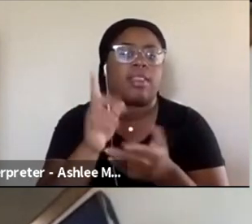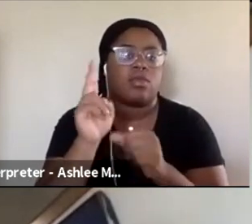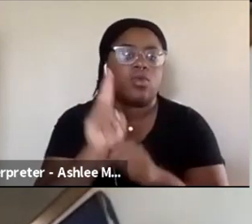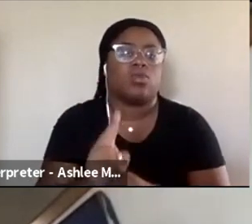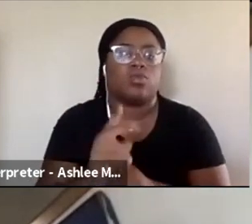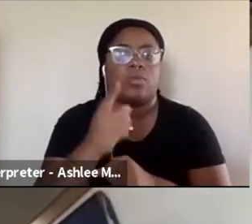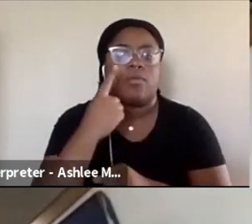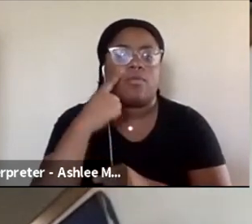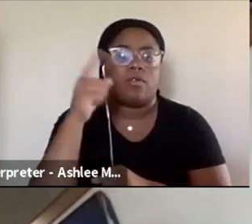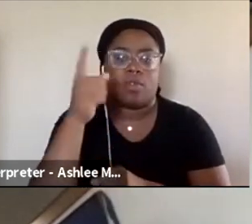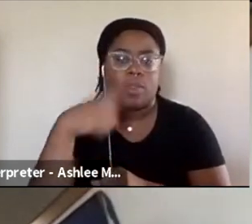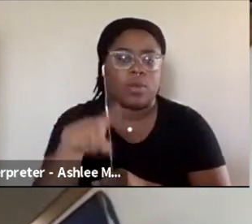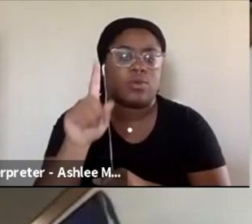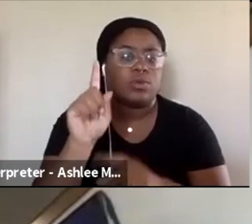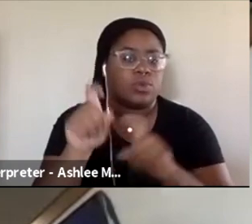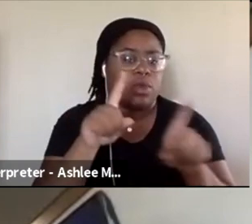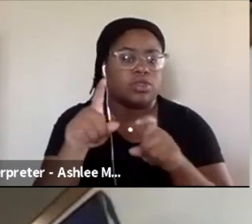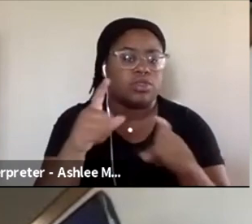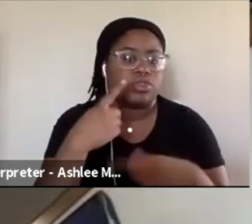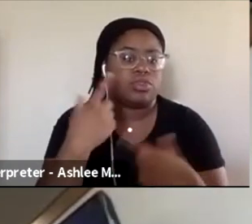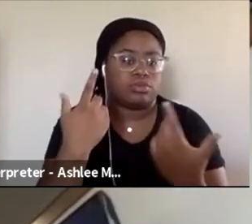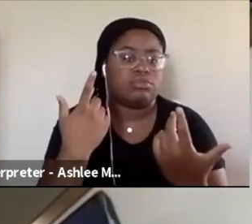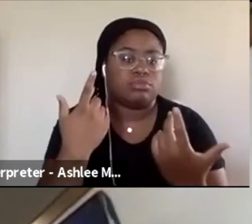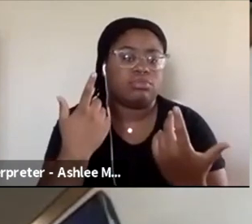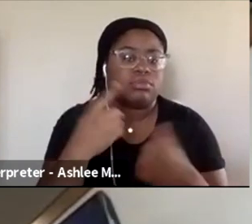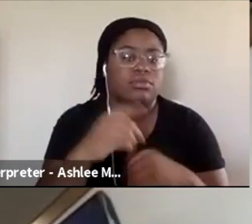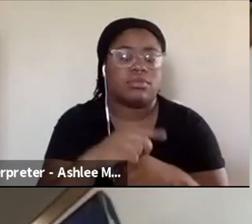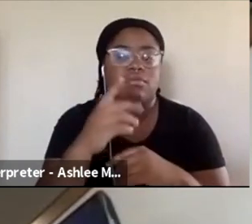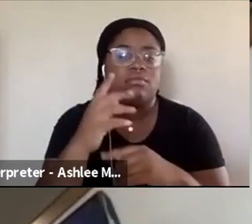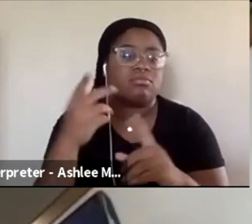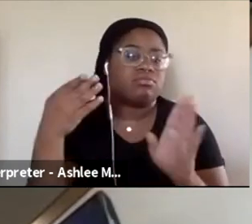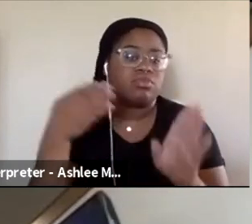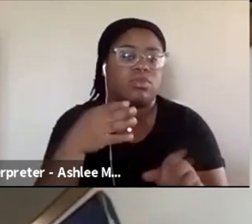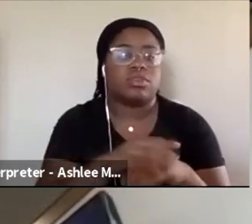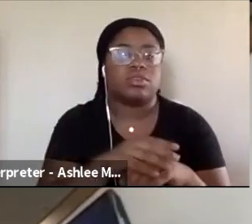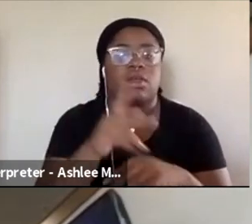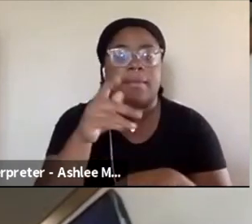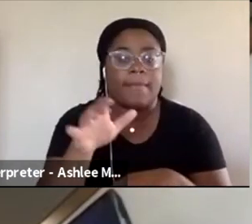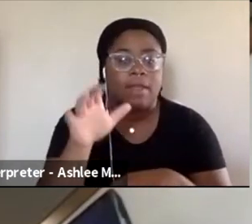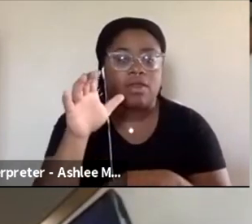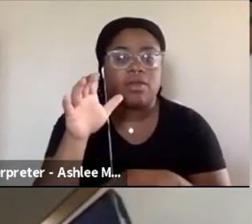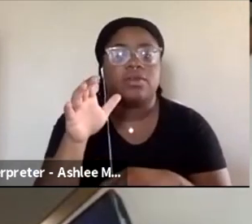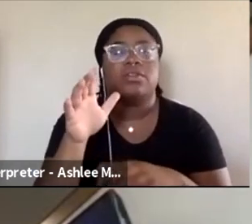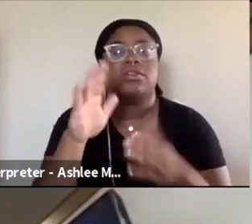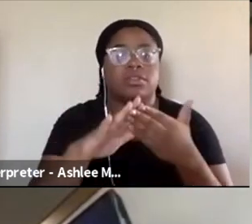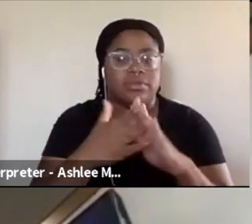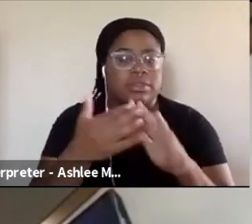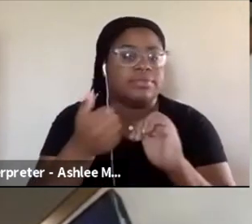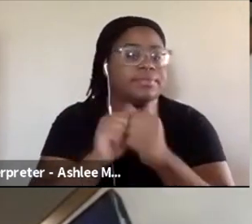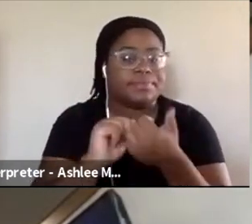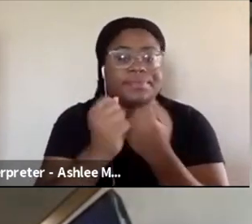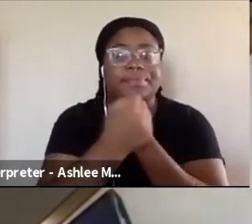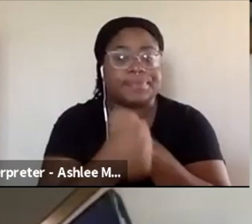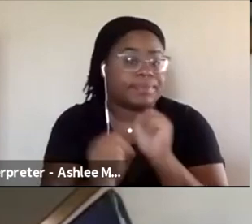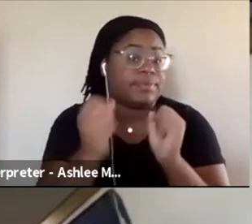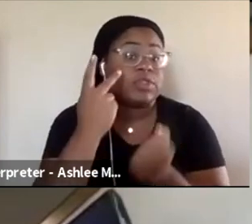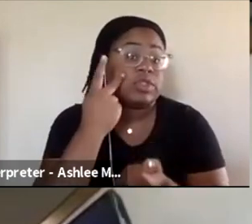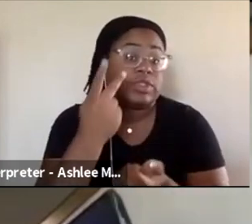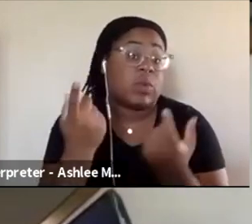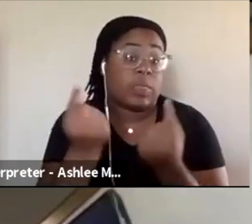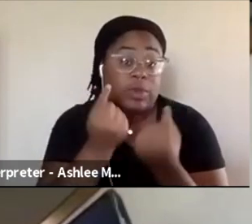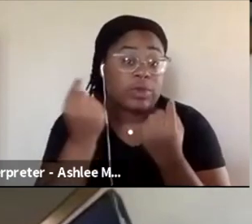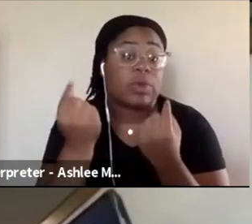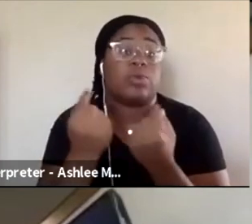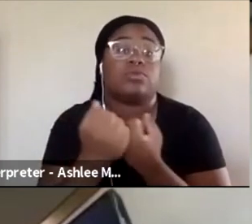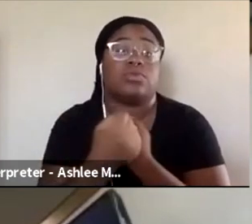some of the questions that folks are like asking, especially to keep some of our minoritized, you know, populations like protected and safe and really see what they've done already to protect themselves.